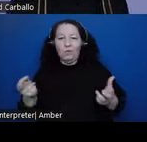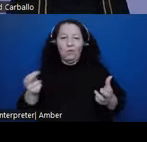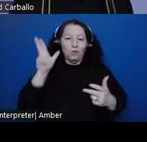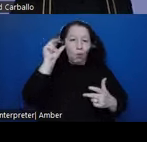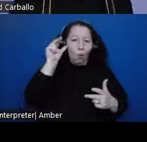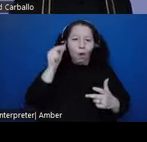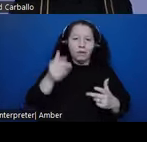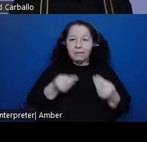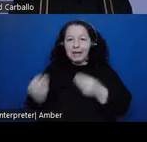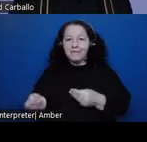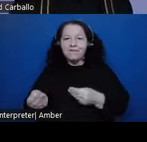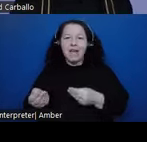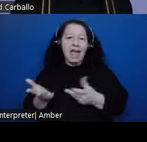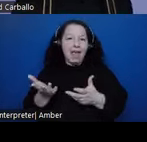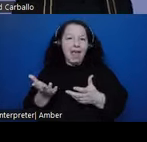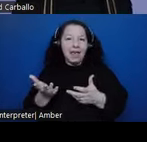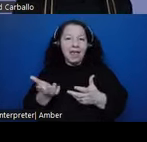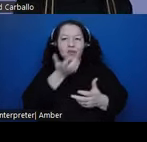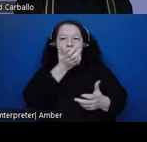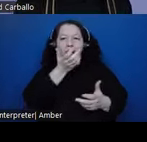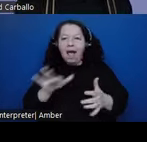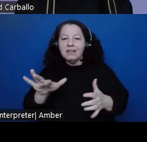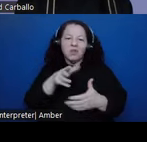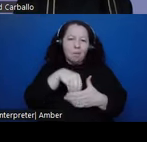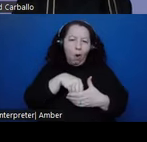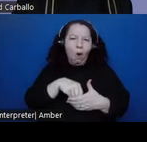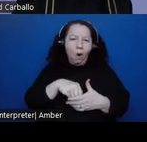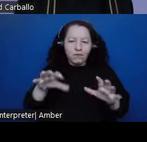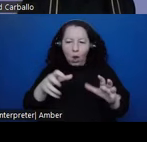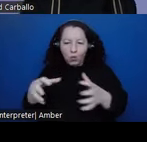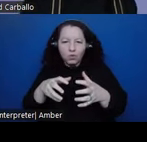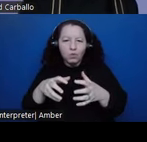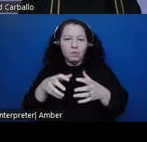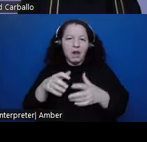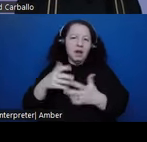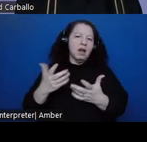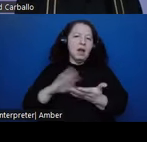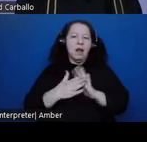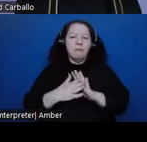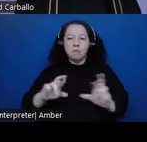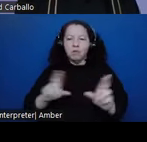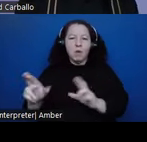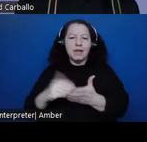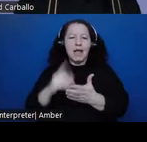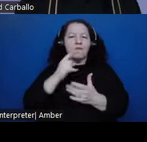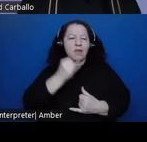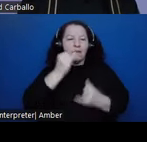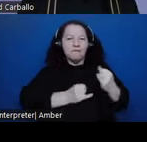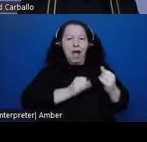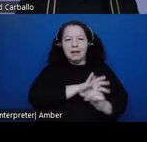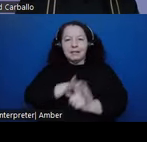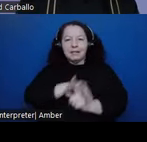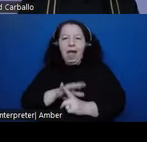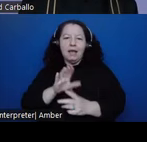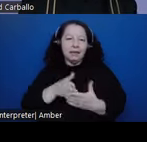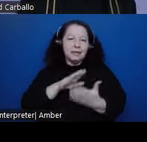grass, that was part of that regrouping and rearming for the final siege on the city. So we do know one of the places